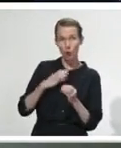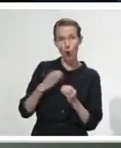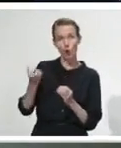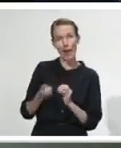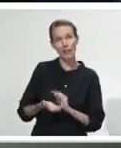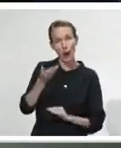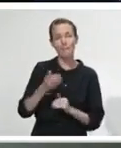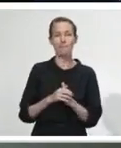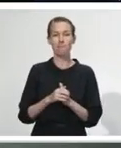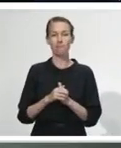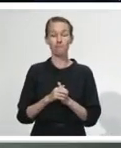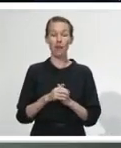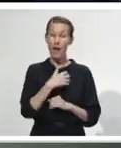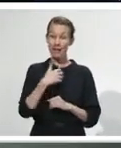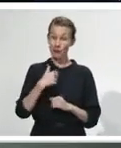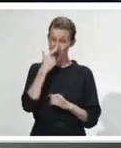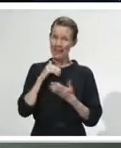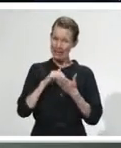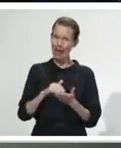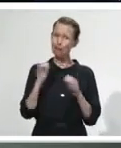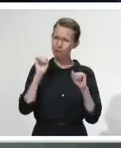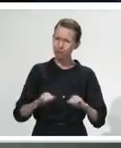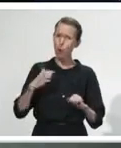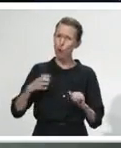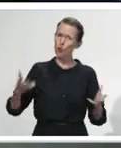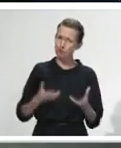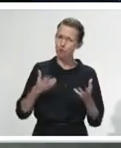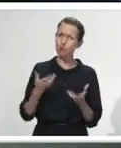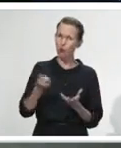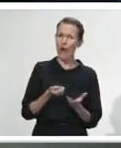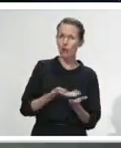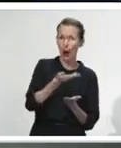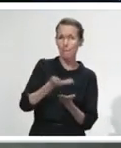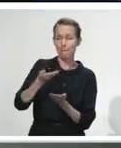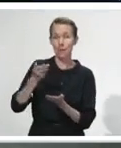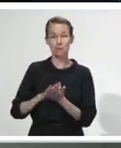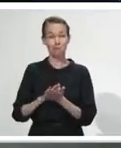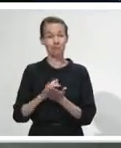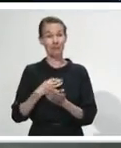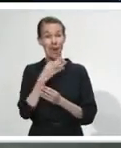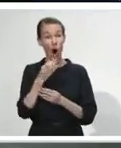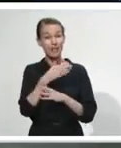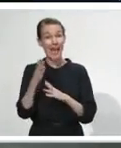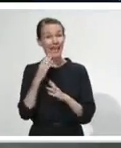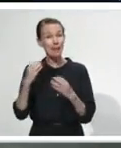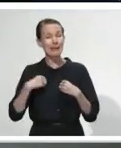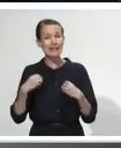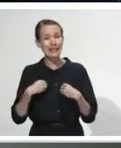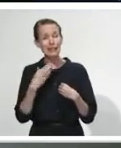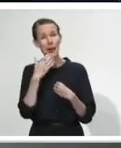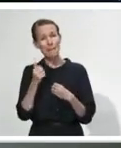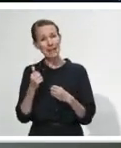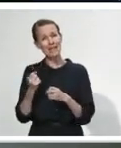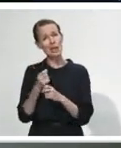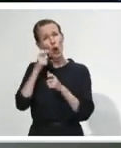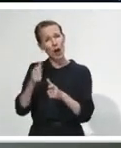Where the Government has a role to play, we've played it. What I would ask the private sector is to value your workforce in the same way. We've seen the